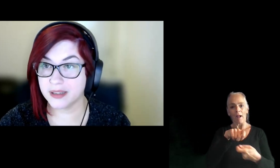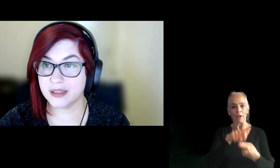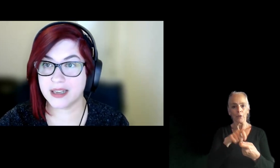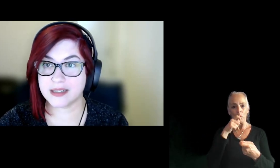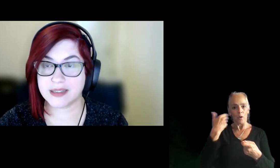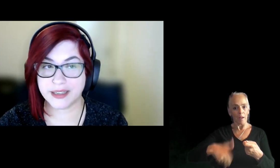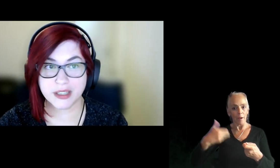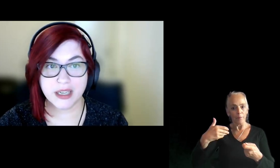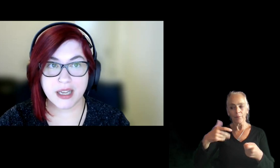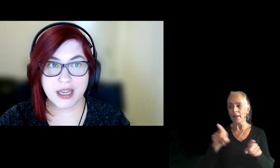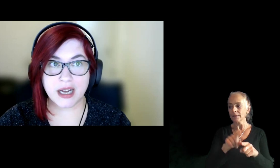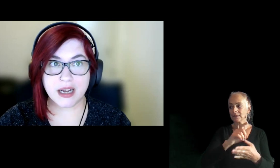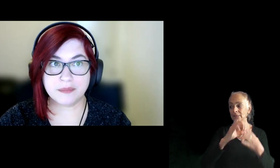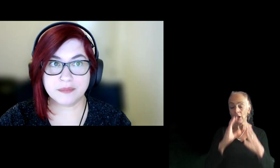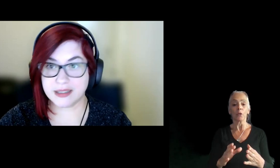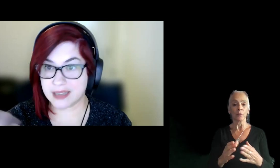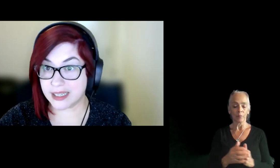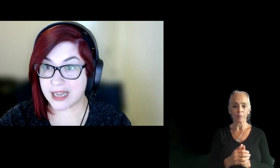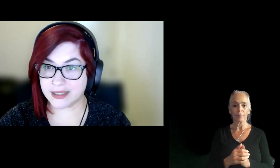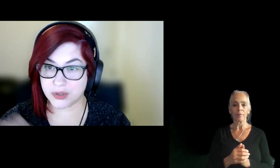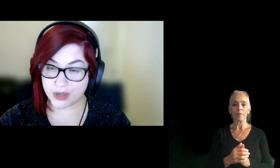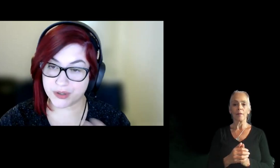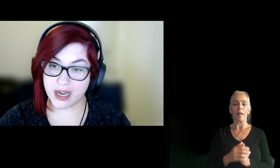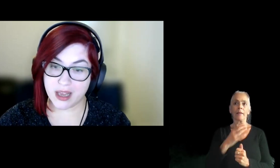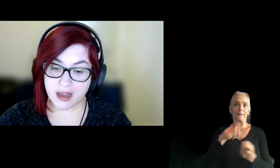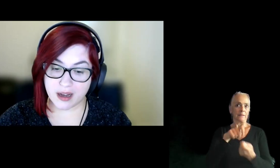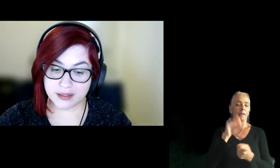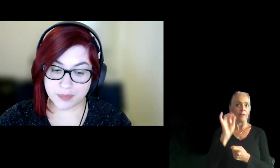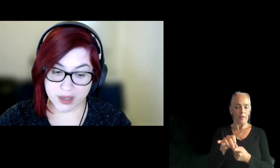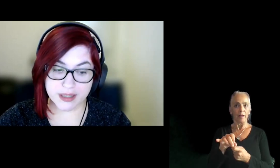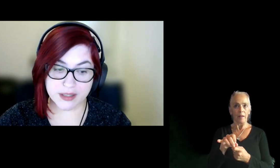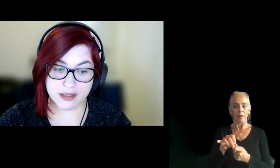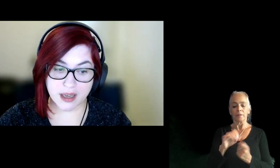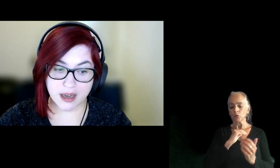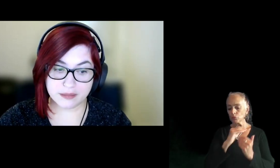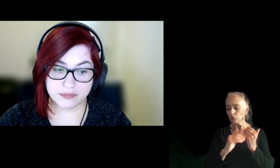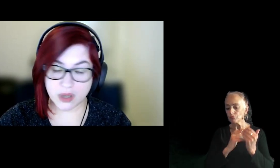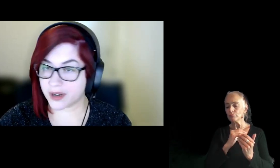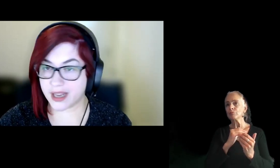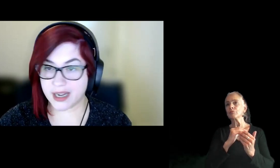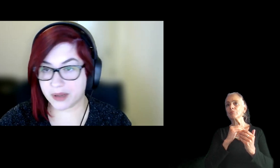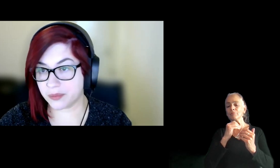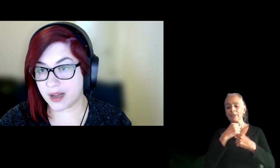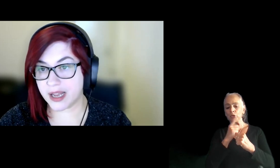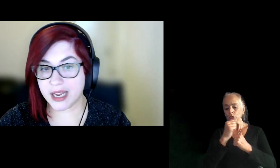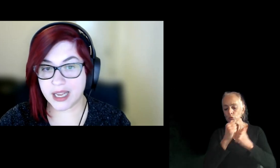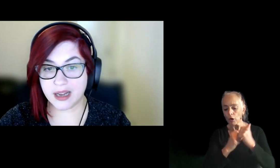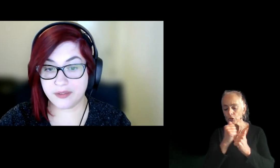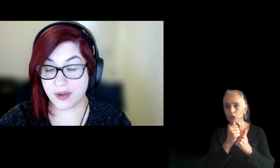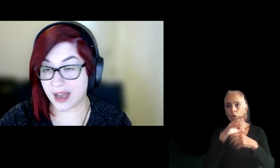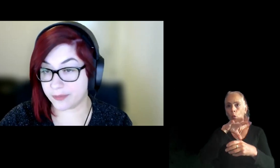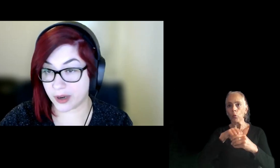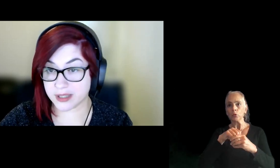I am as a designer. And exactly that structuring the process, not forgetting about the why,